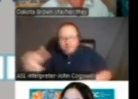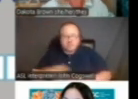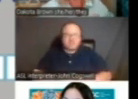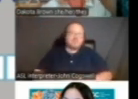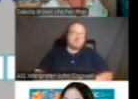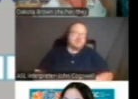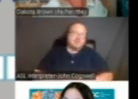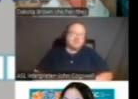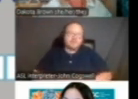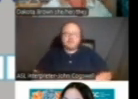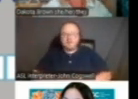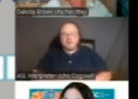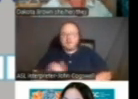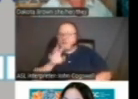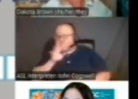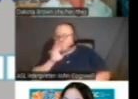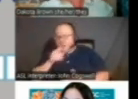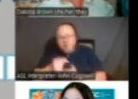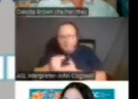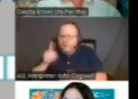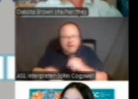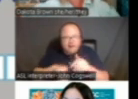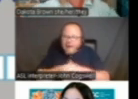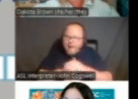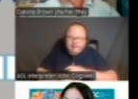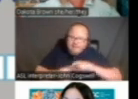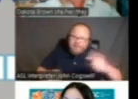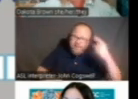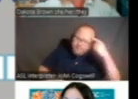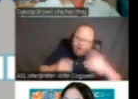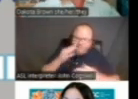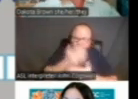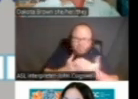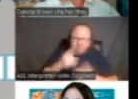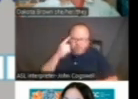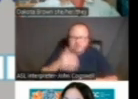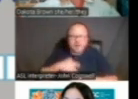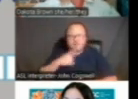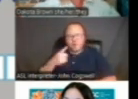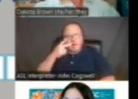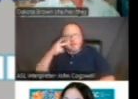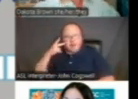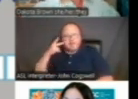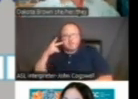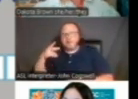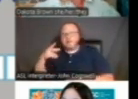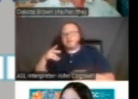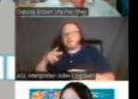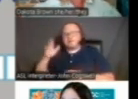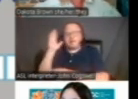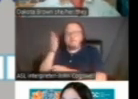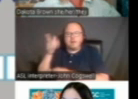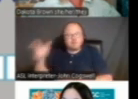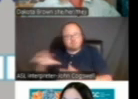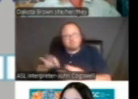talk therapy maybe can't access. Yes, and I know there was a Native American speaker told